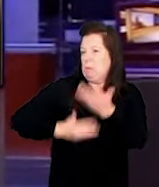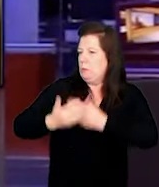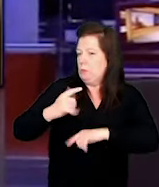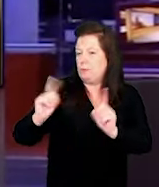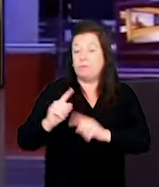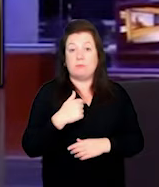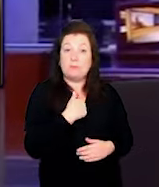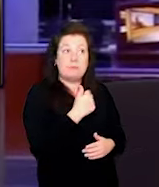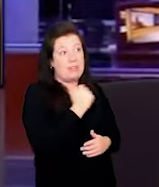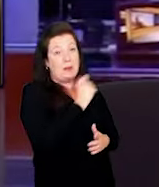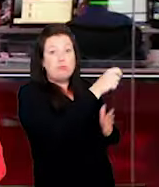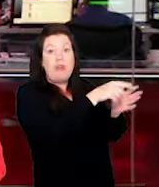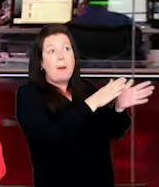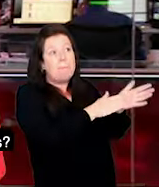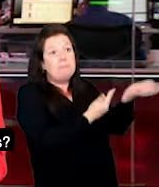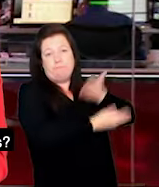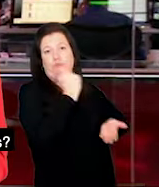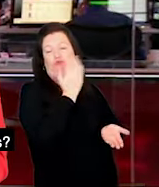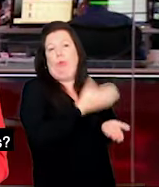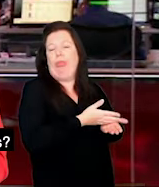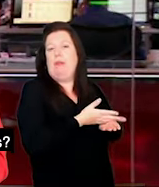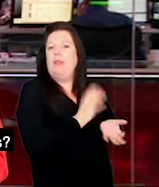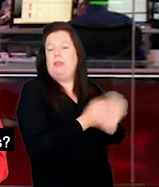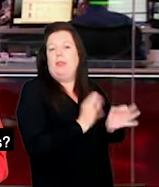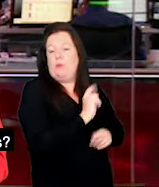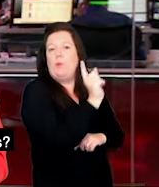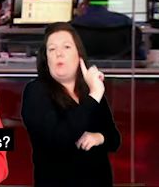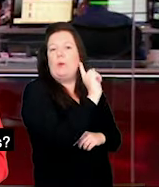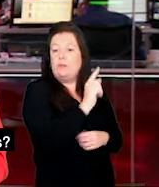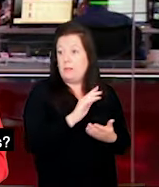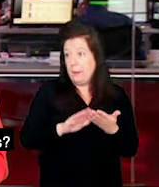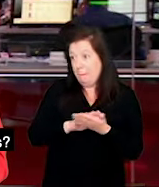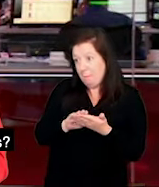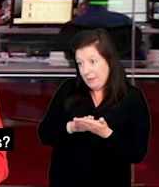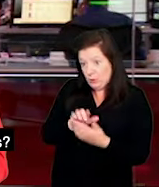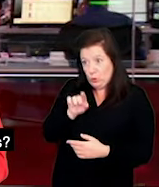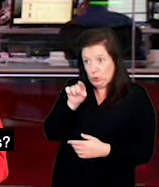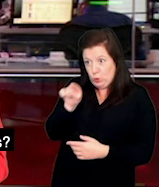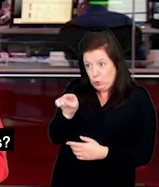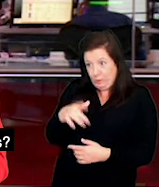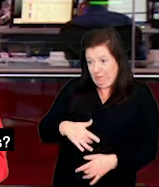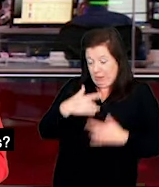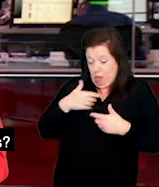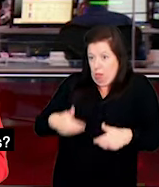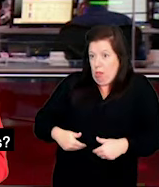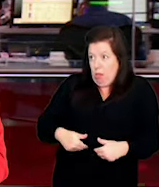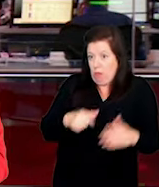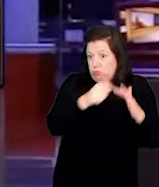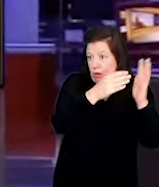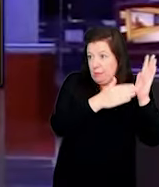Truthful answers. Are you saying that the Prime Minister is telling lies?